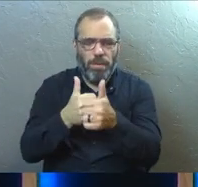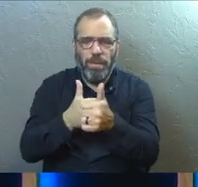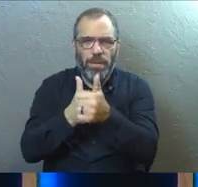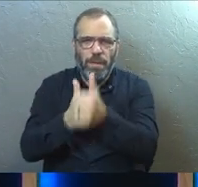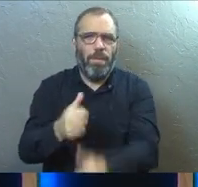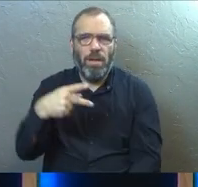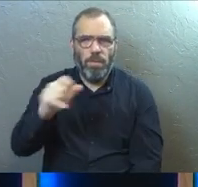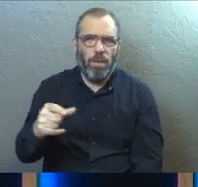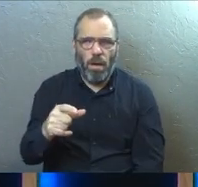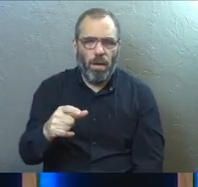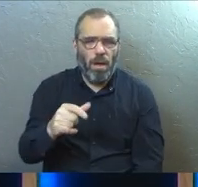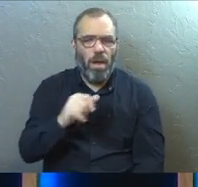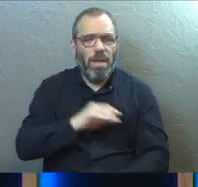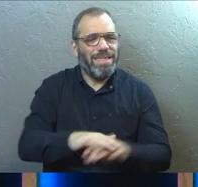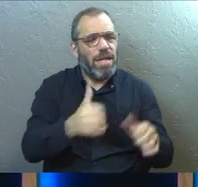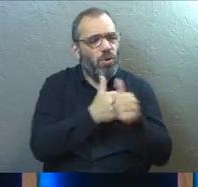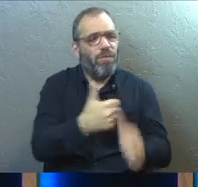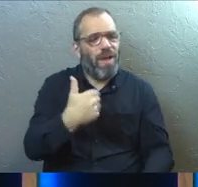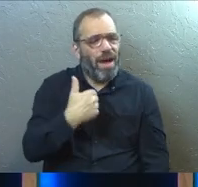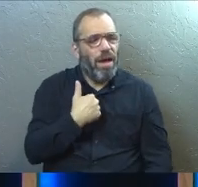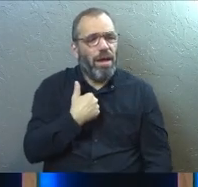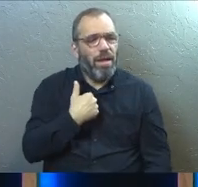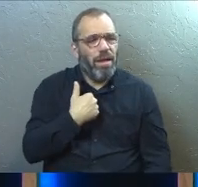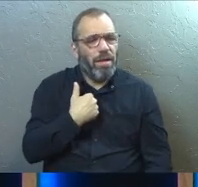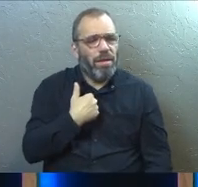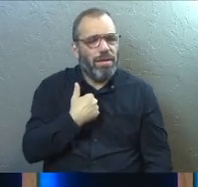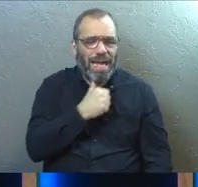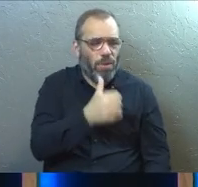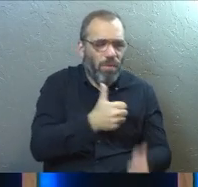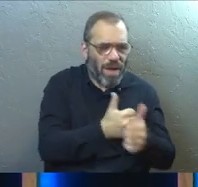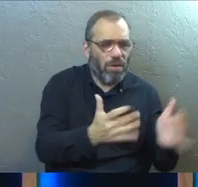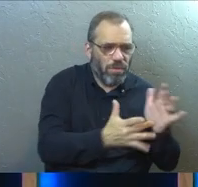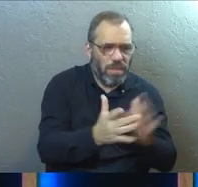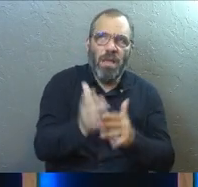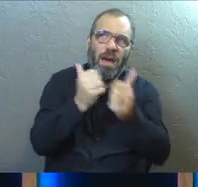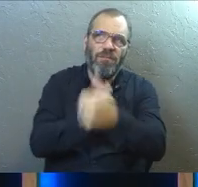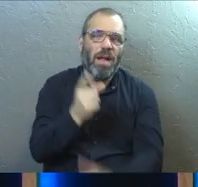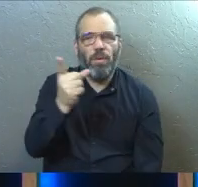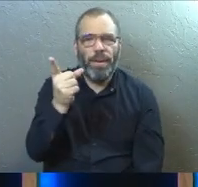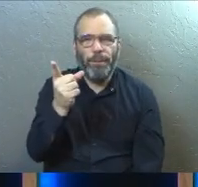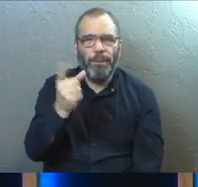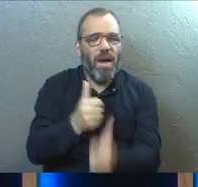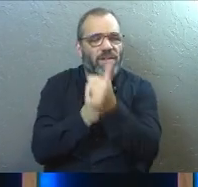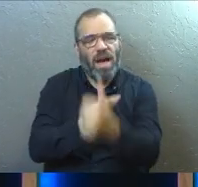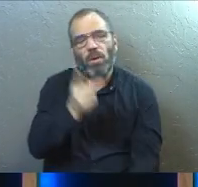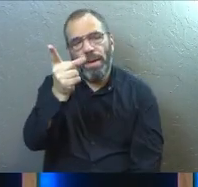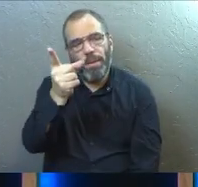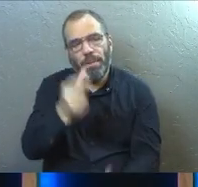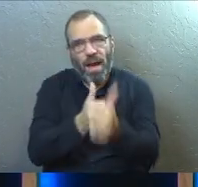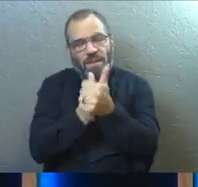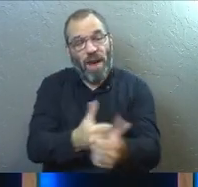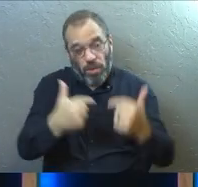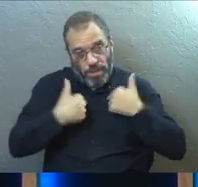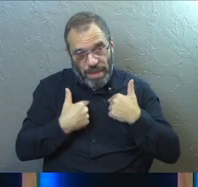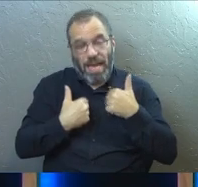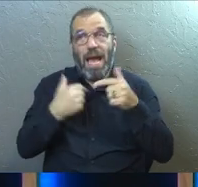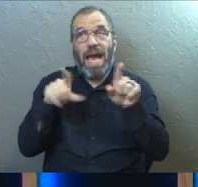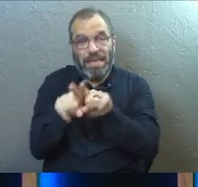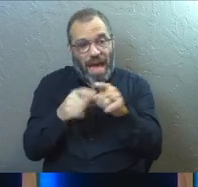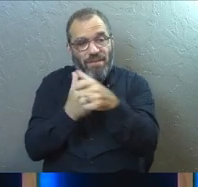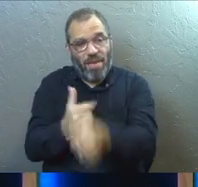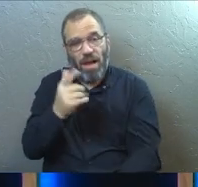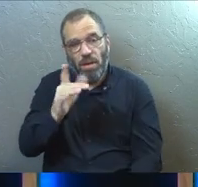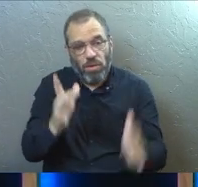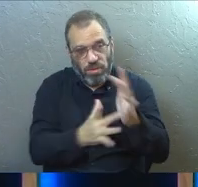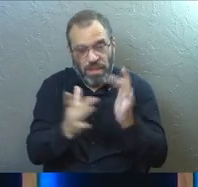You know what he didn't say? Don't follow me in the places where I'm not following Christ. But that's what he meant. Follow me as I follow Christ.